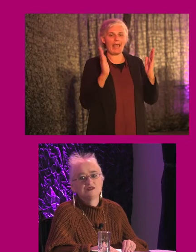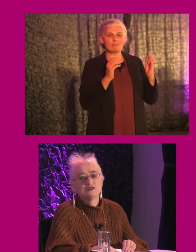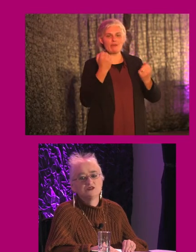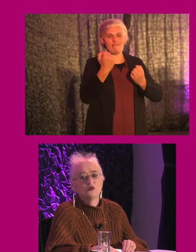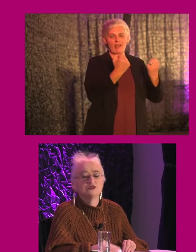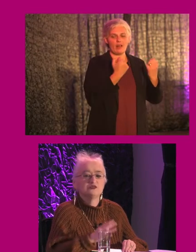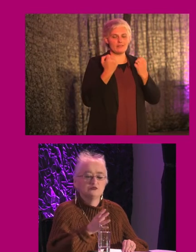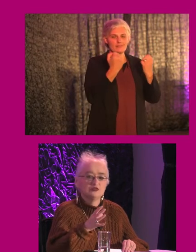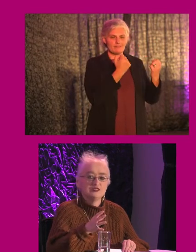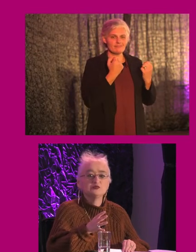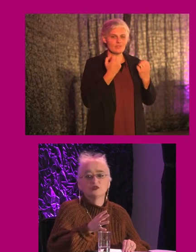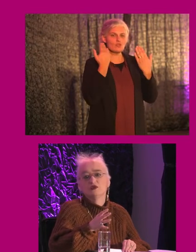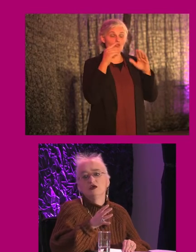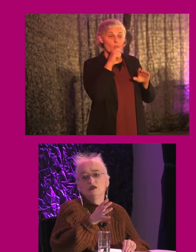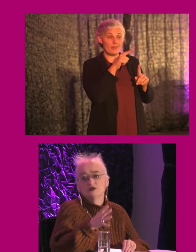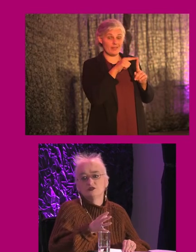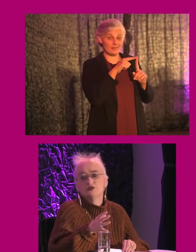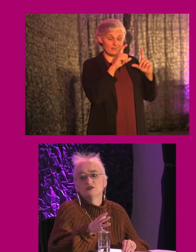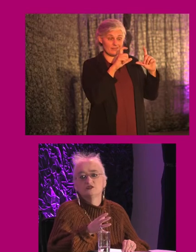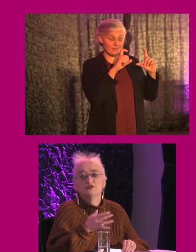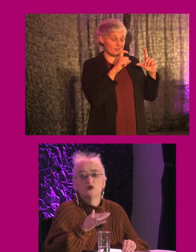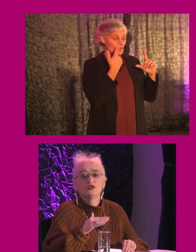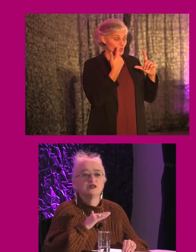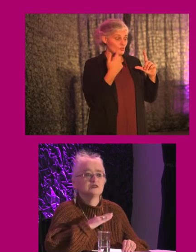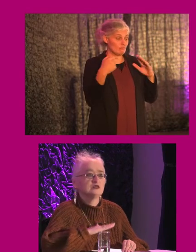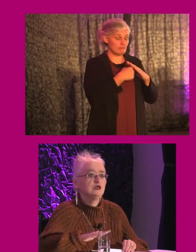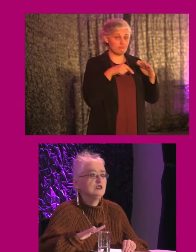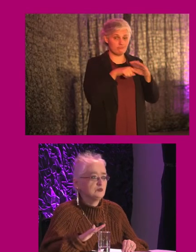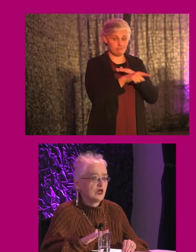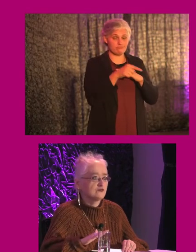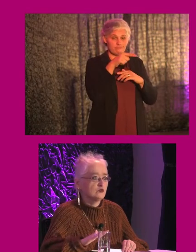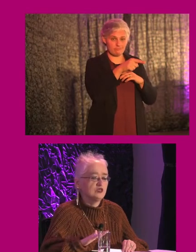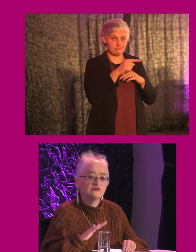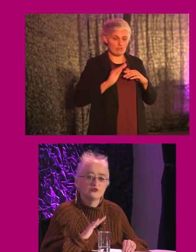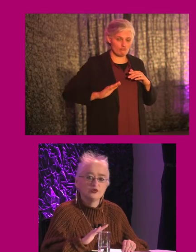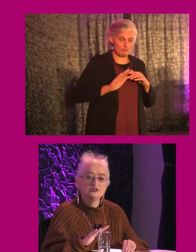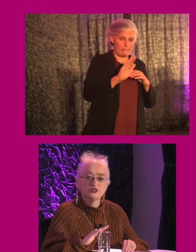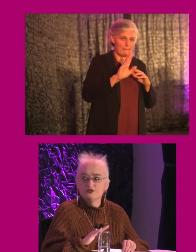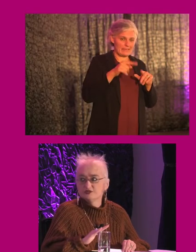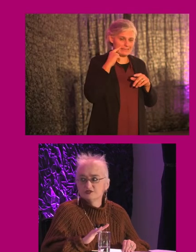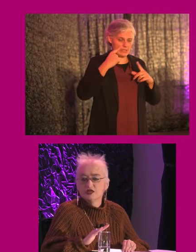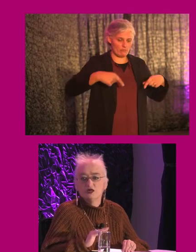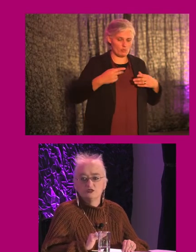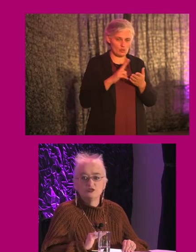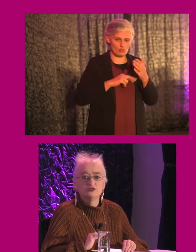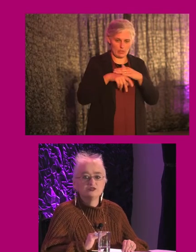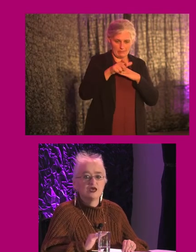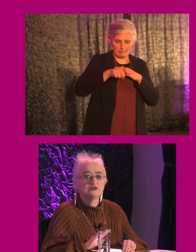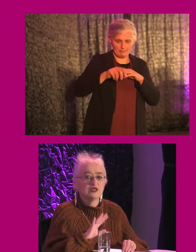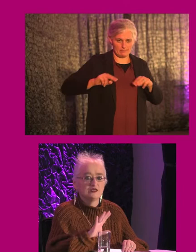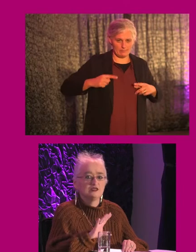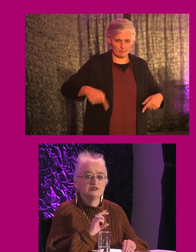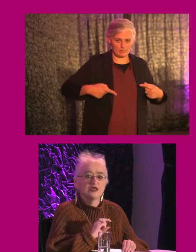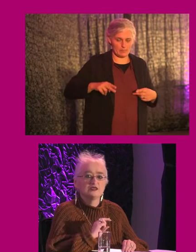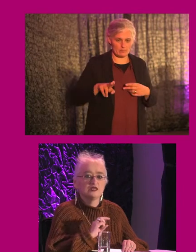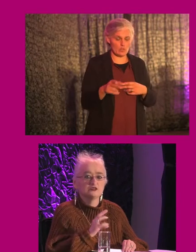And it's showing just with this one, there are two entrances. One has the platform lift for wheelchair users to use to enter